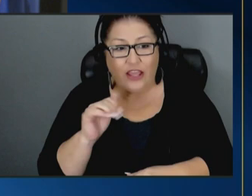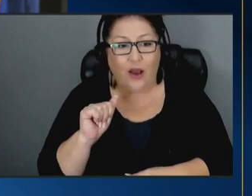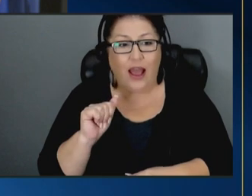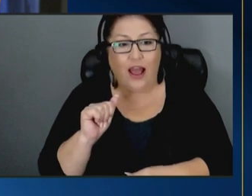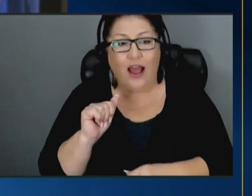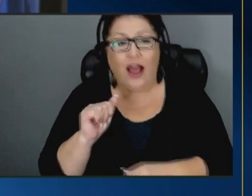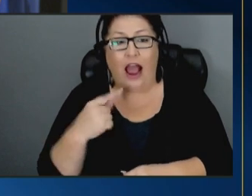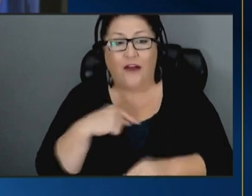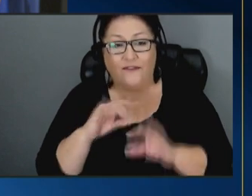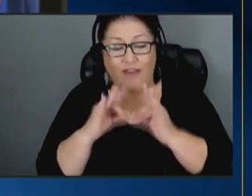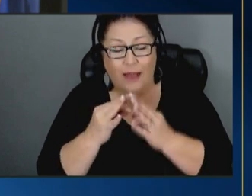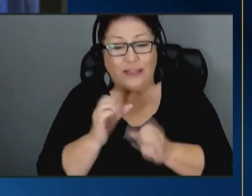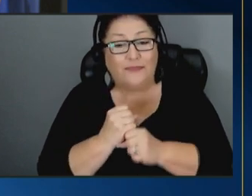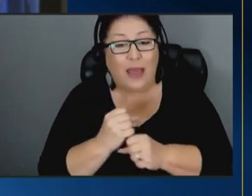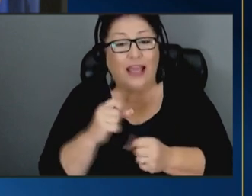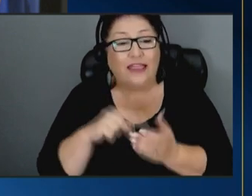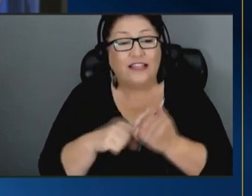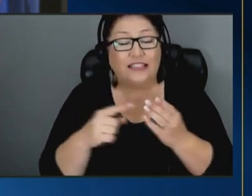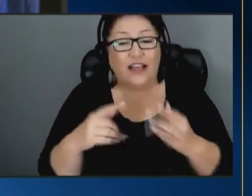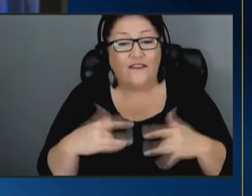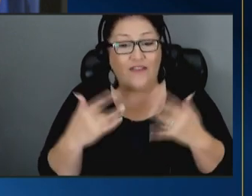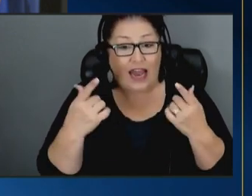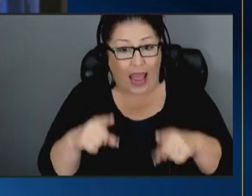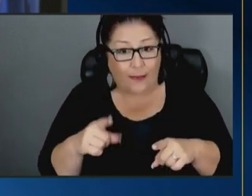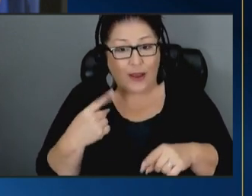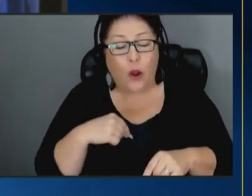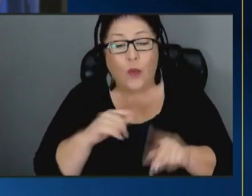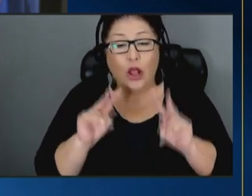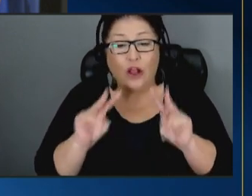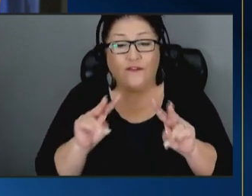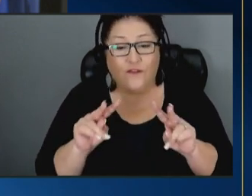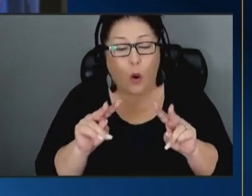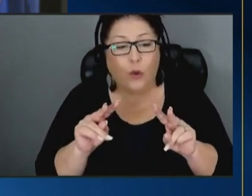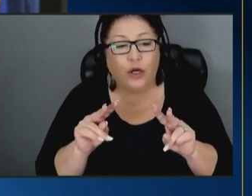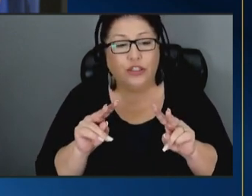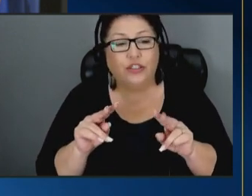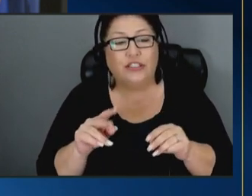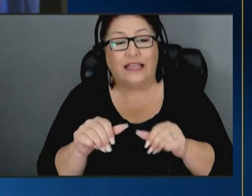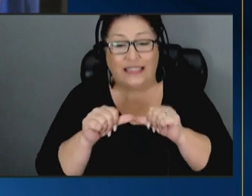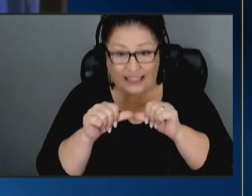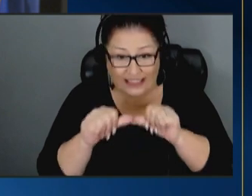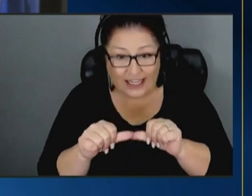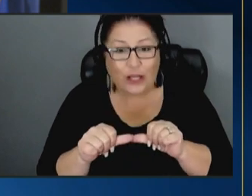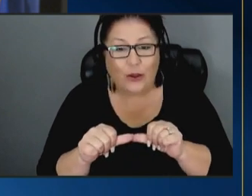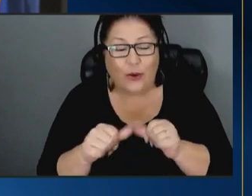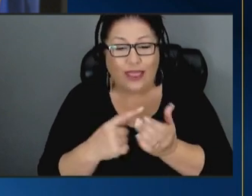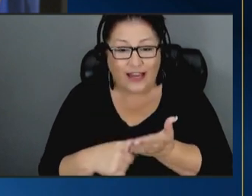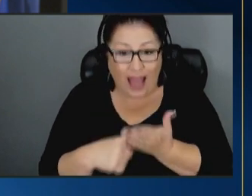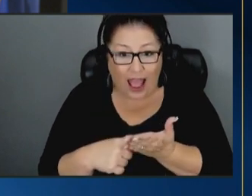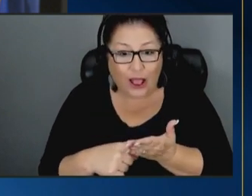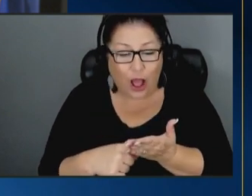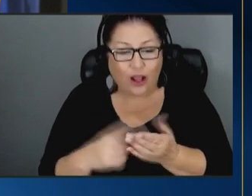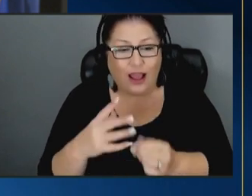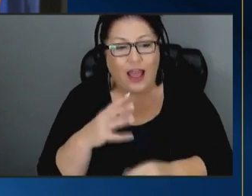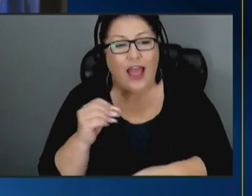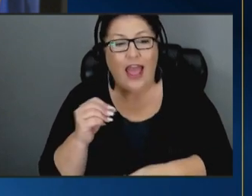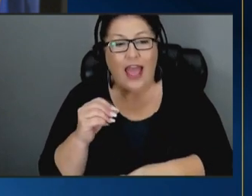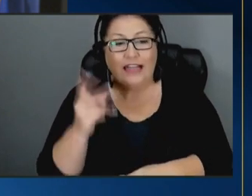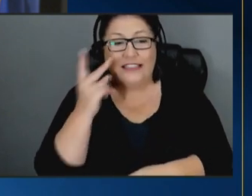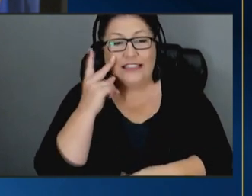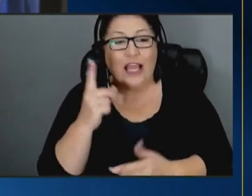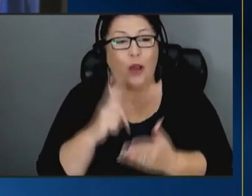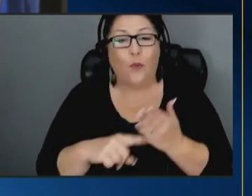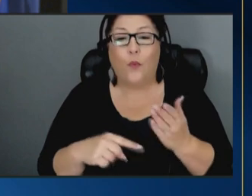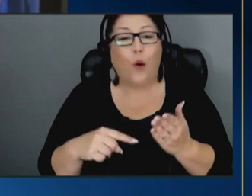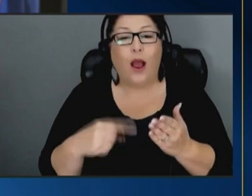this event happen and we look forward to continuing this dialogue and seeing what it is we